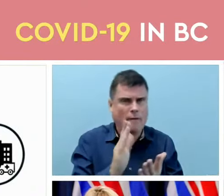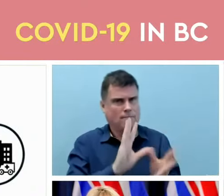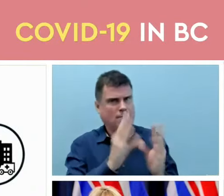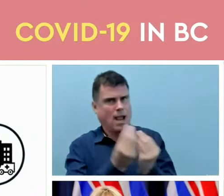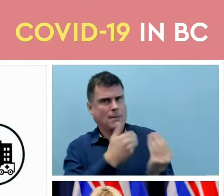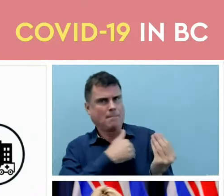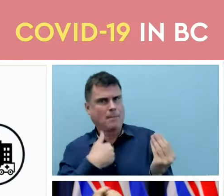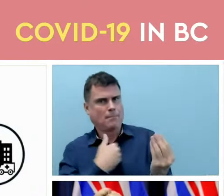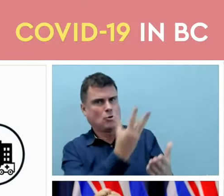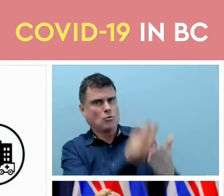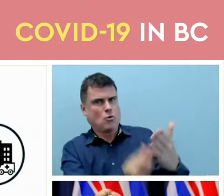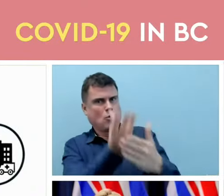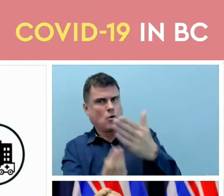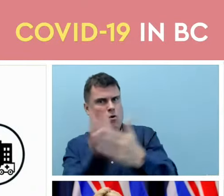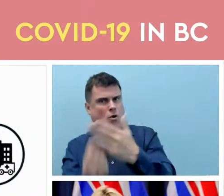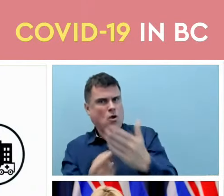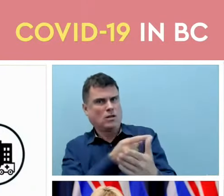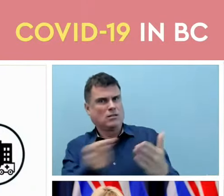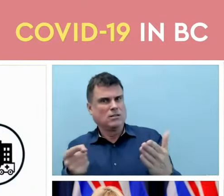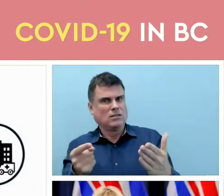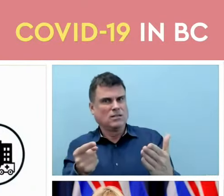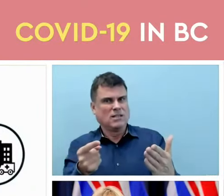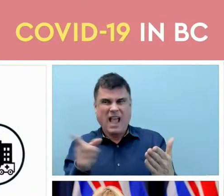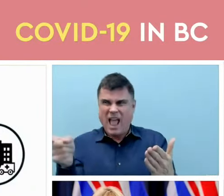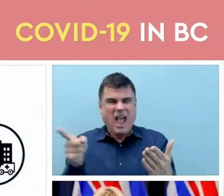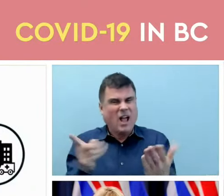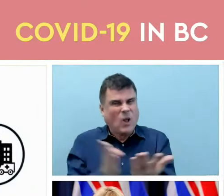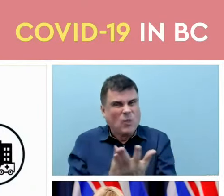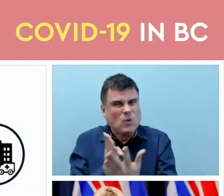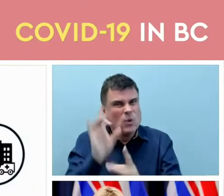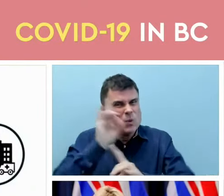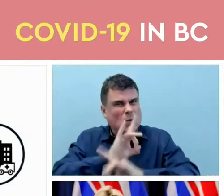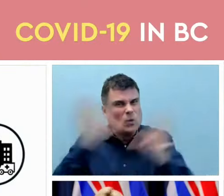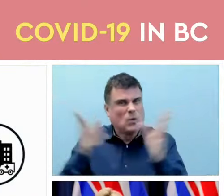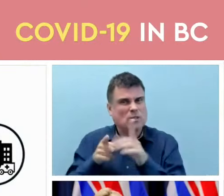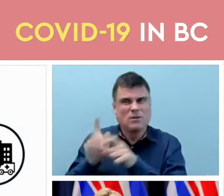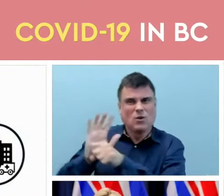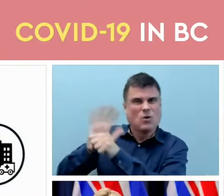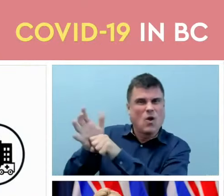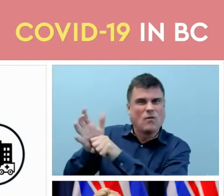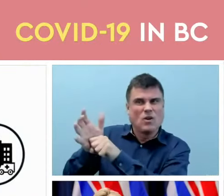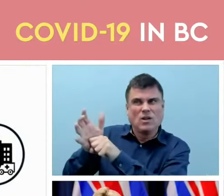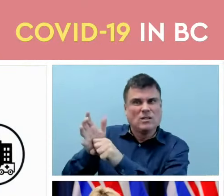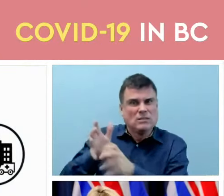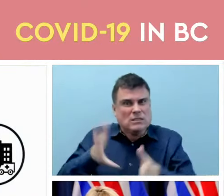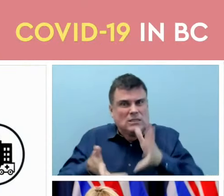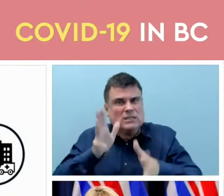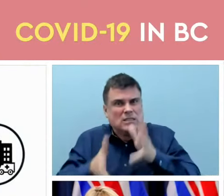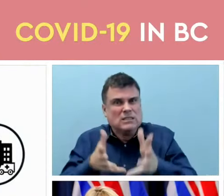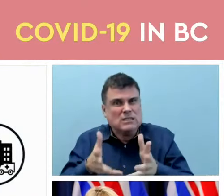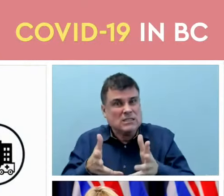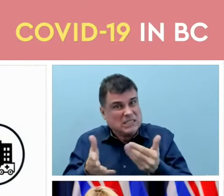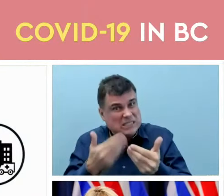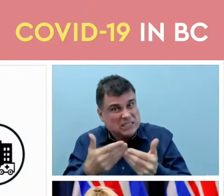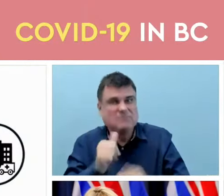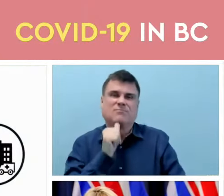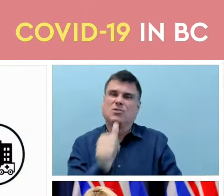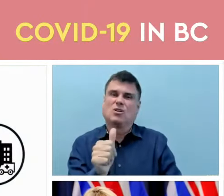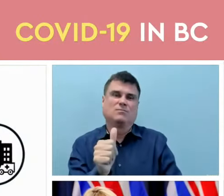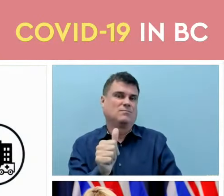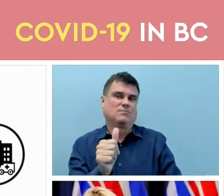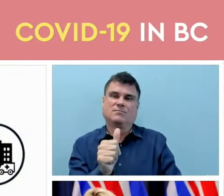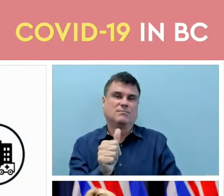during this global pandemic has been a very challenging, challenging time. And I would like you to know